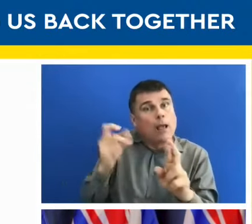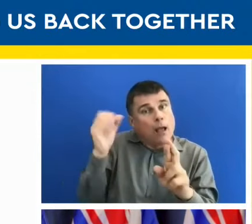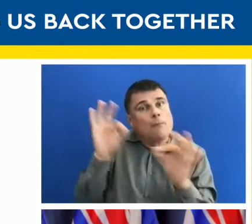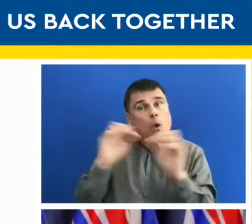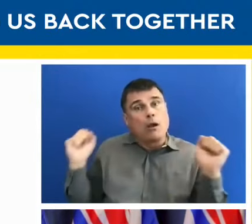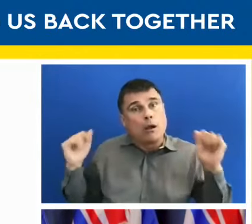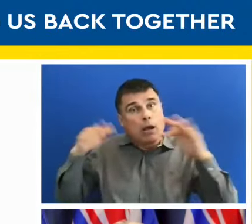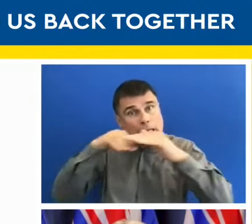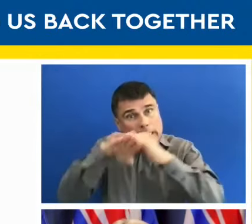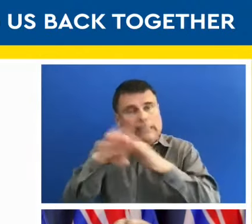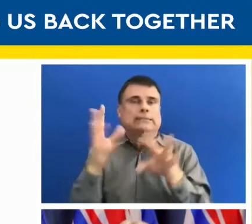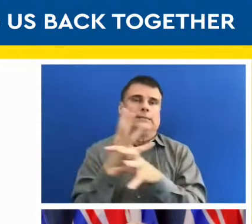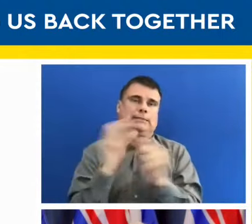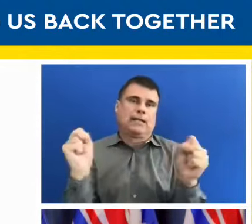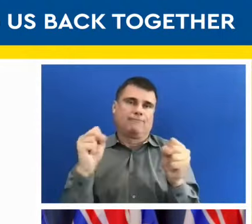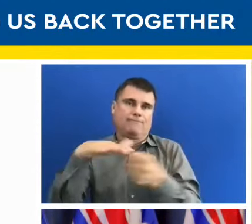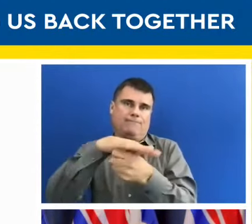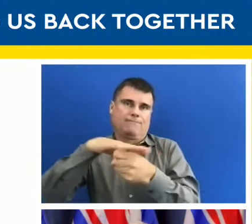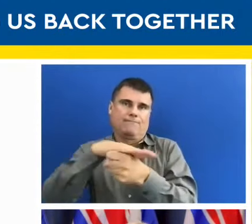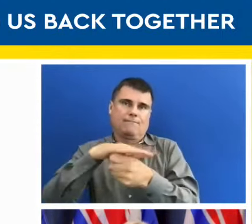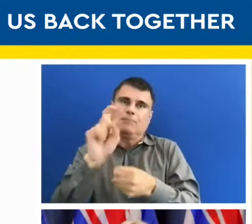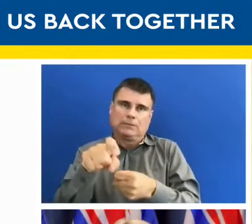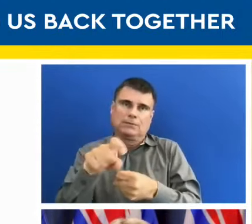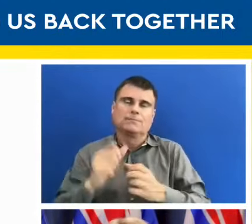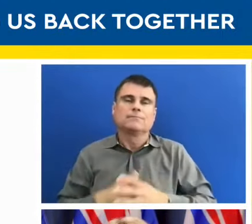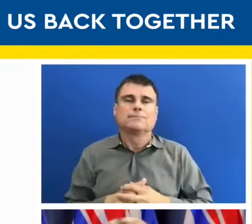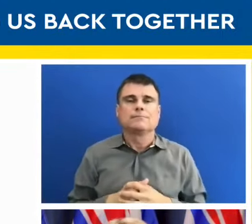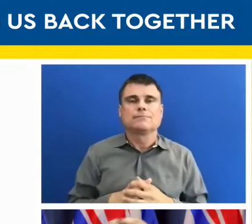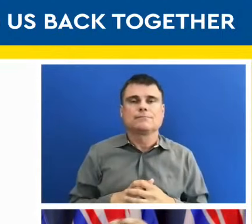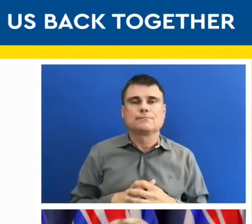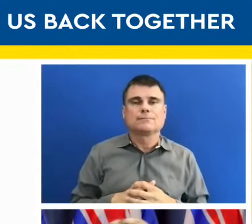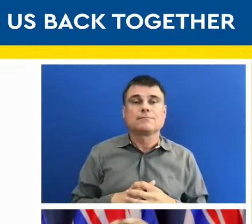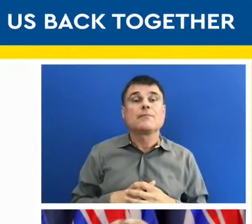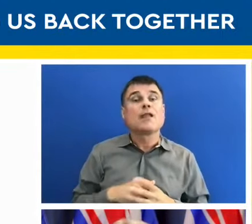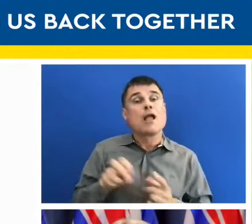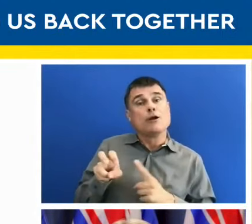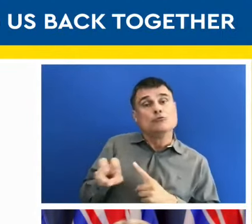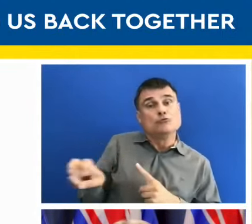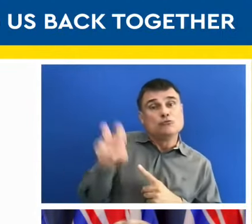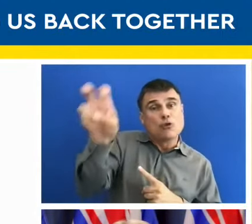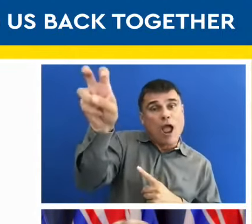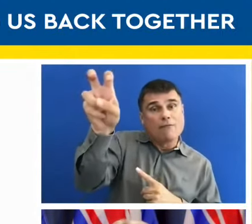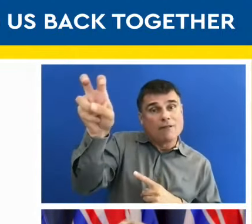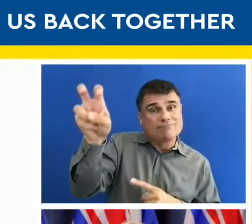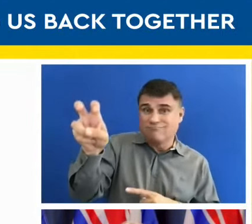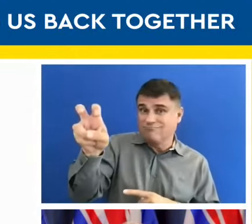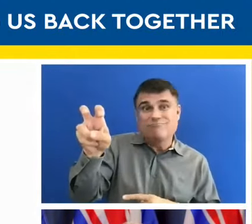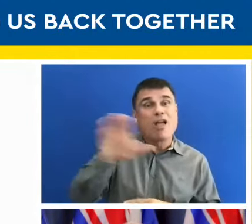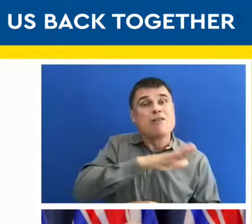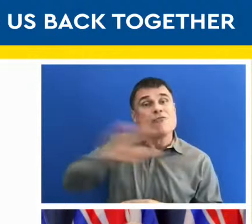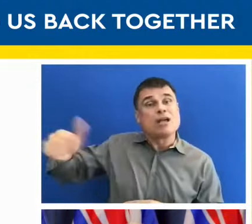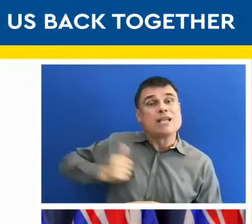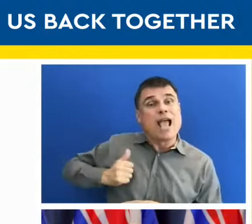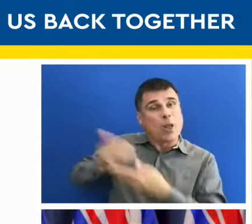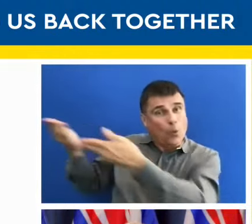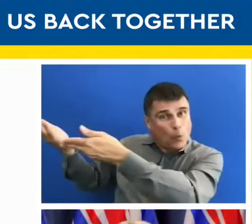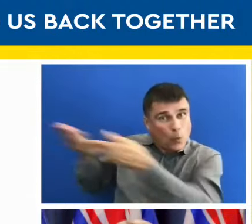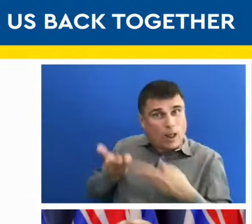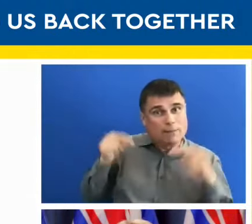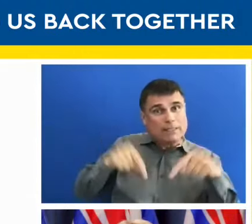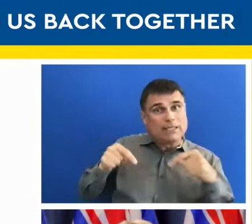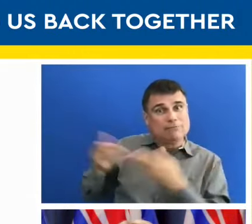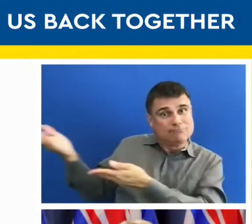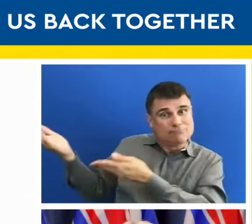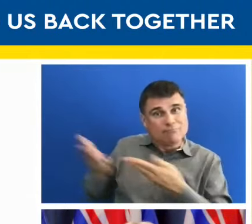In terms of travel, as we said, we will be welcoming people from other provinces, preferably vaccinated people. And the